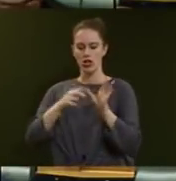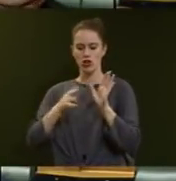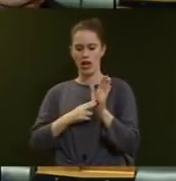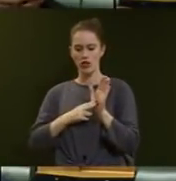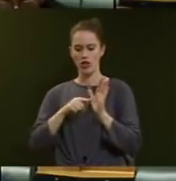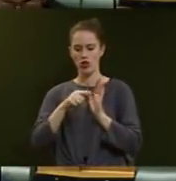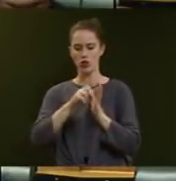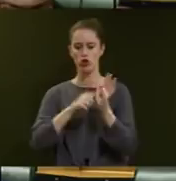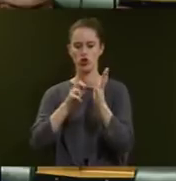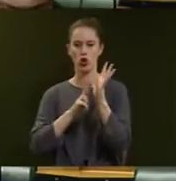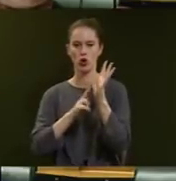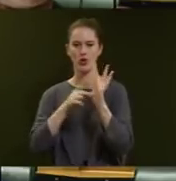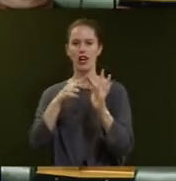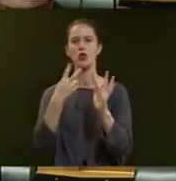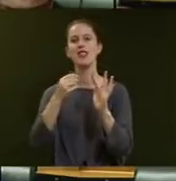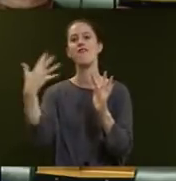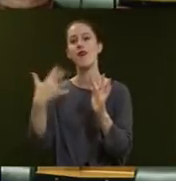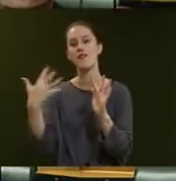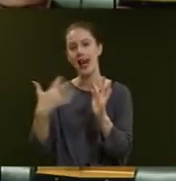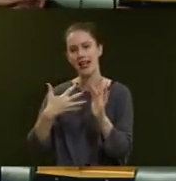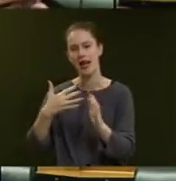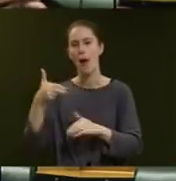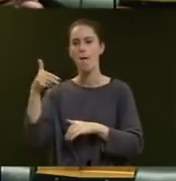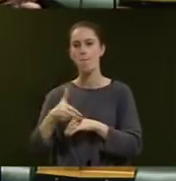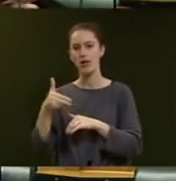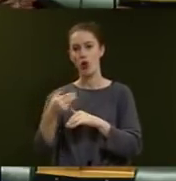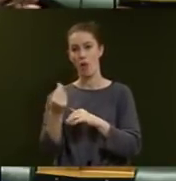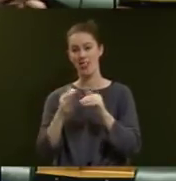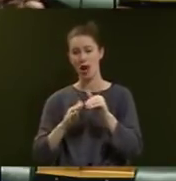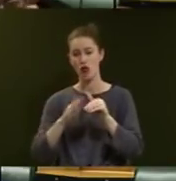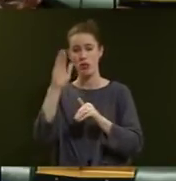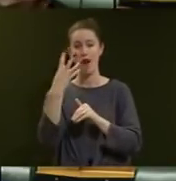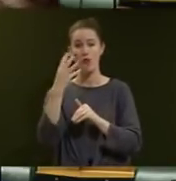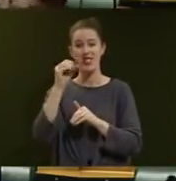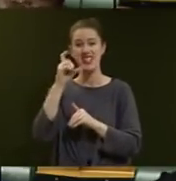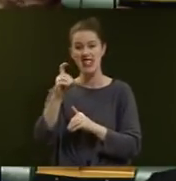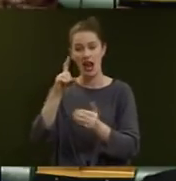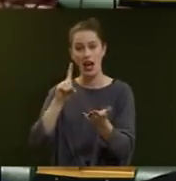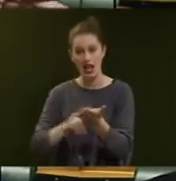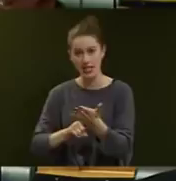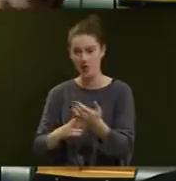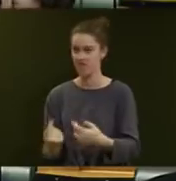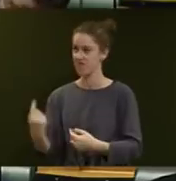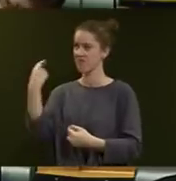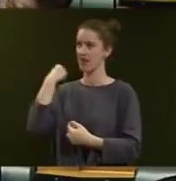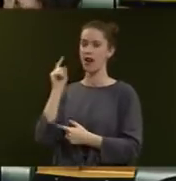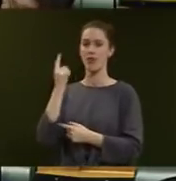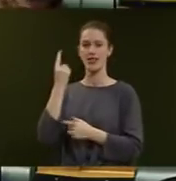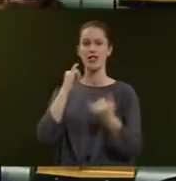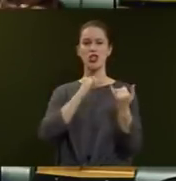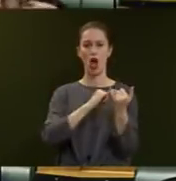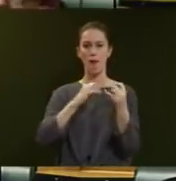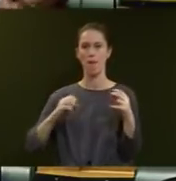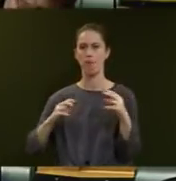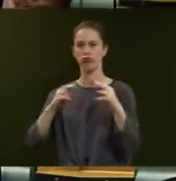2015, petrol prices increased by $0.40 per litre. The then Minister, Simon Bridges, went ahead